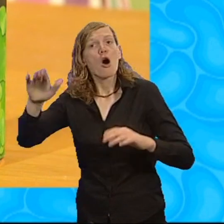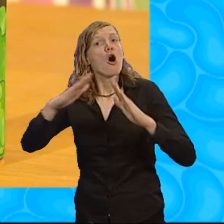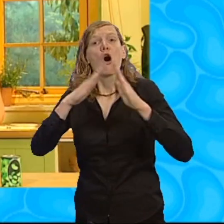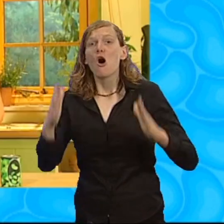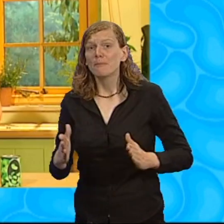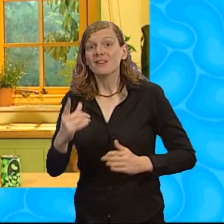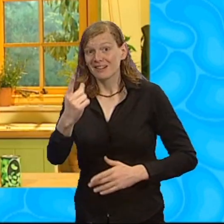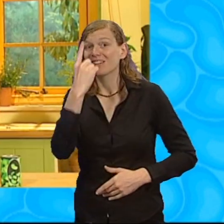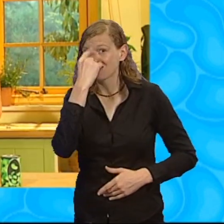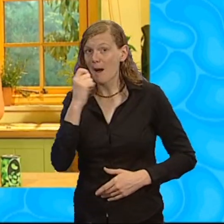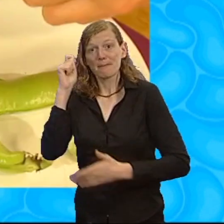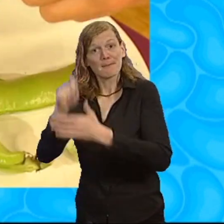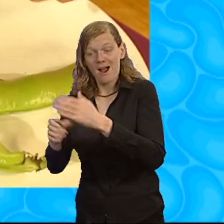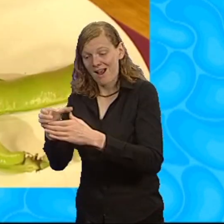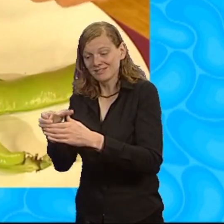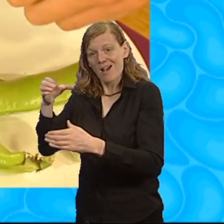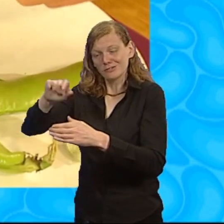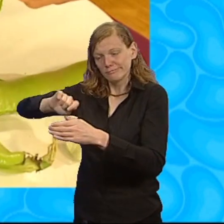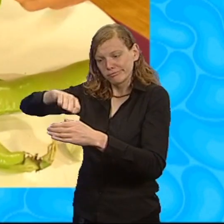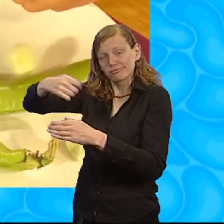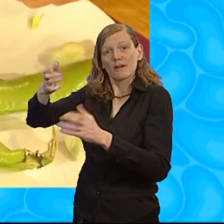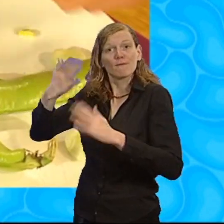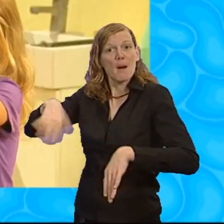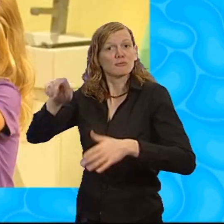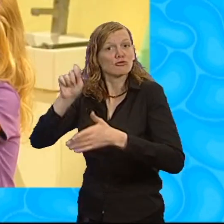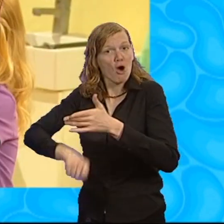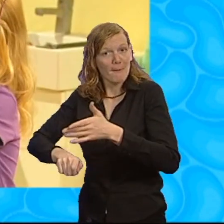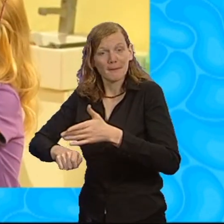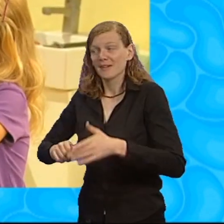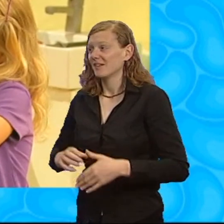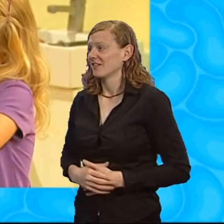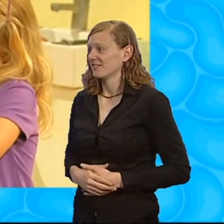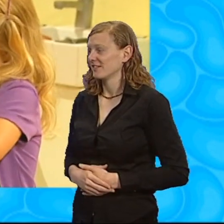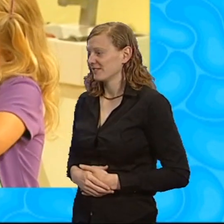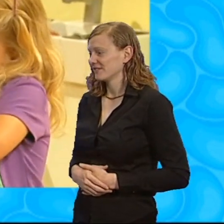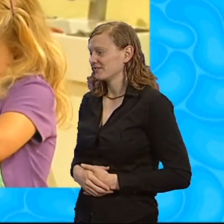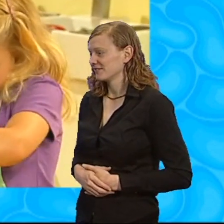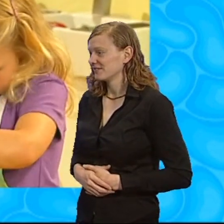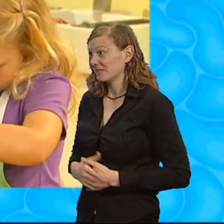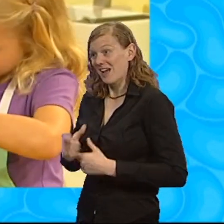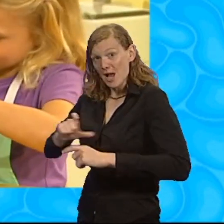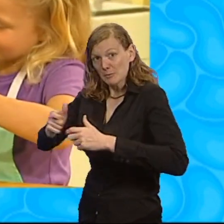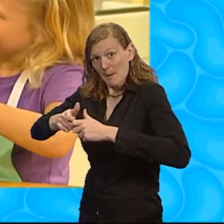like this. Can you pop them out? Keep popping, everyone. Whee!